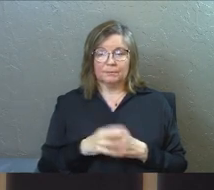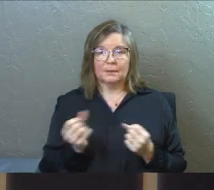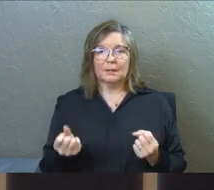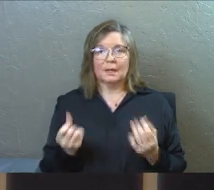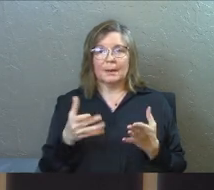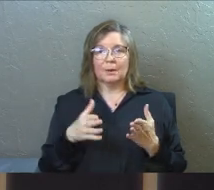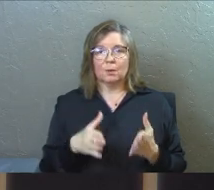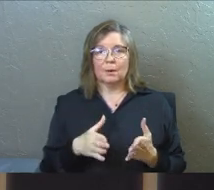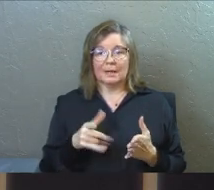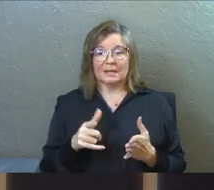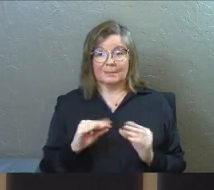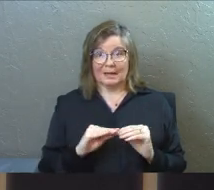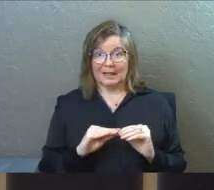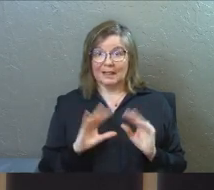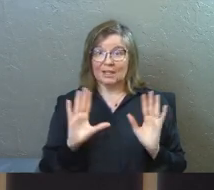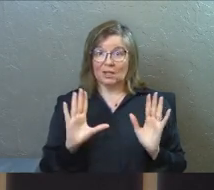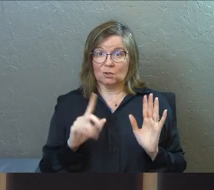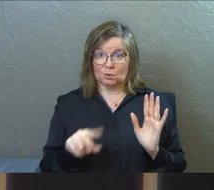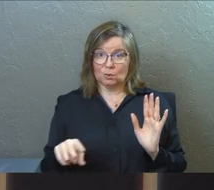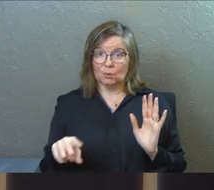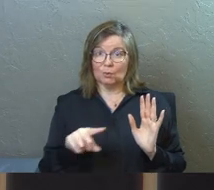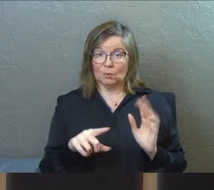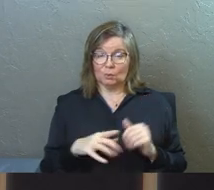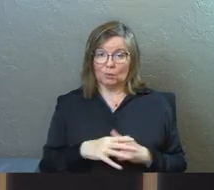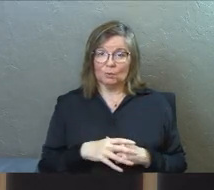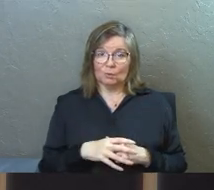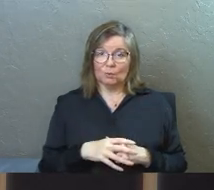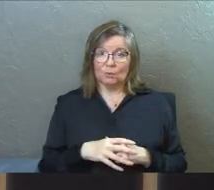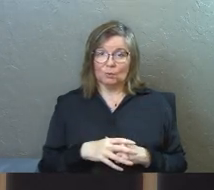And how many ways has he been clear to you?